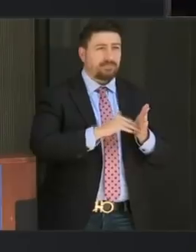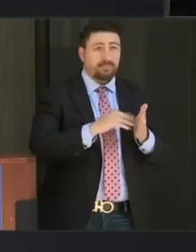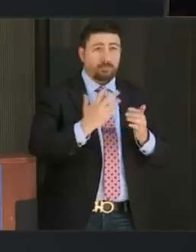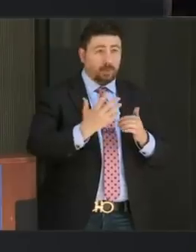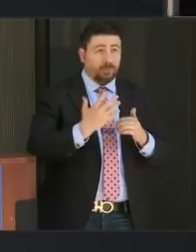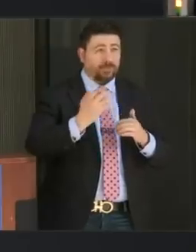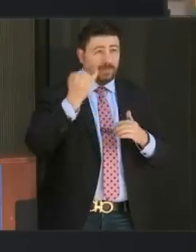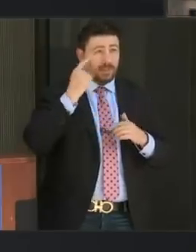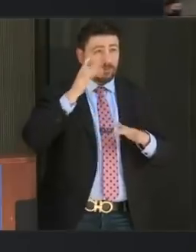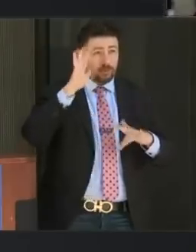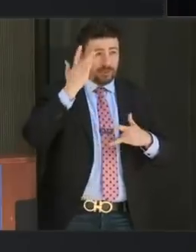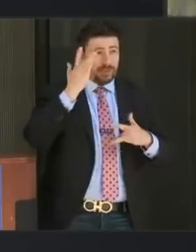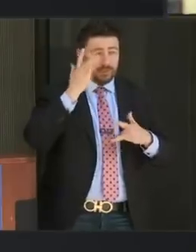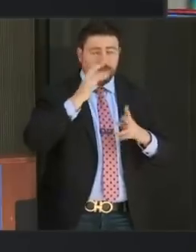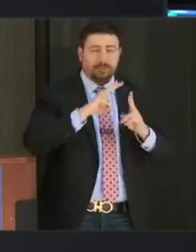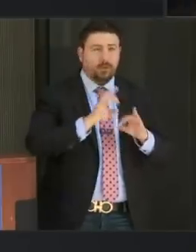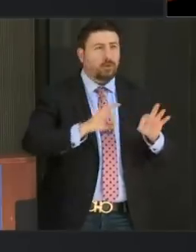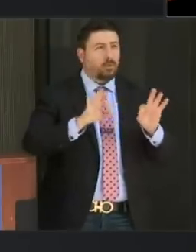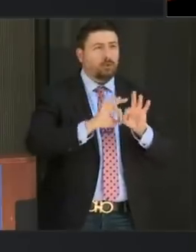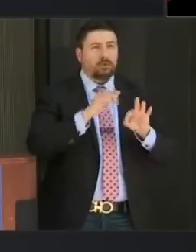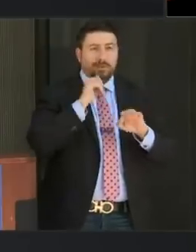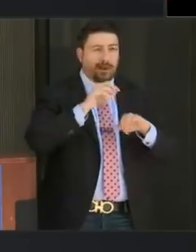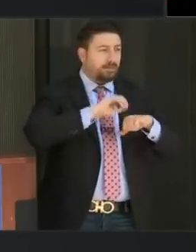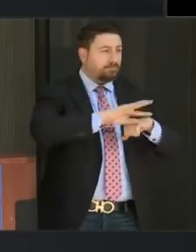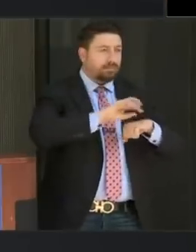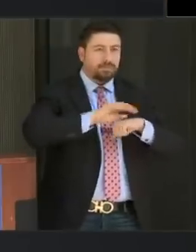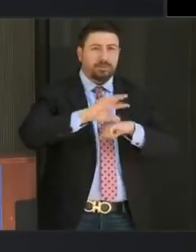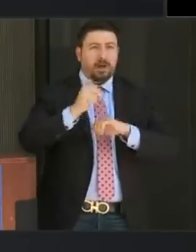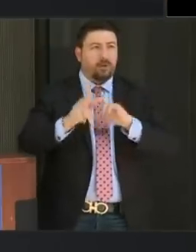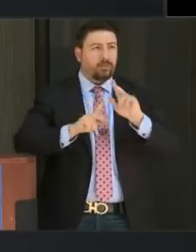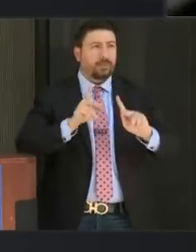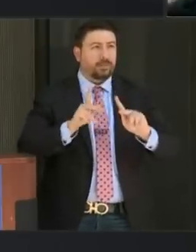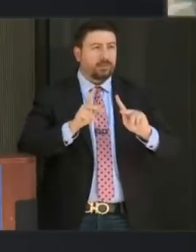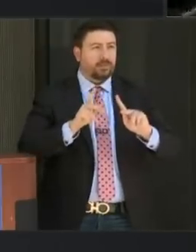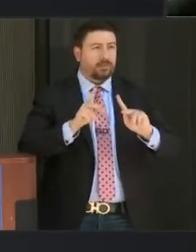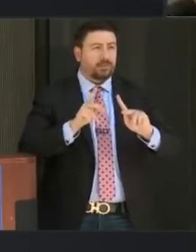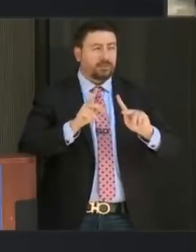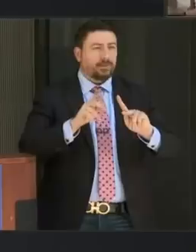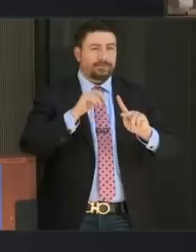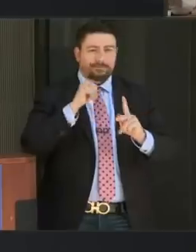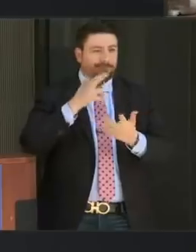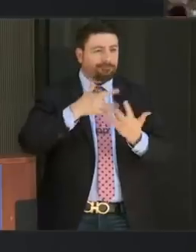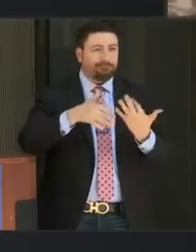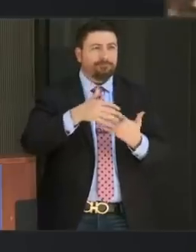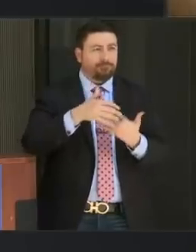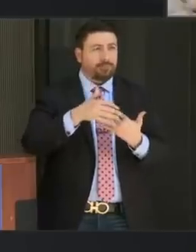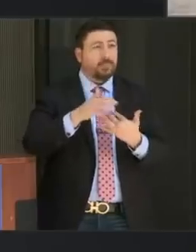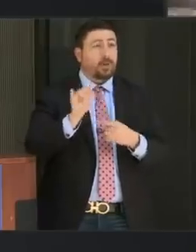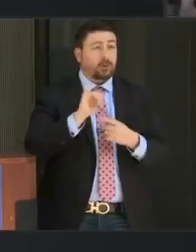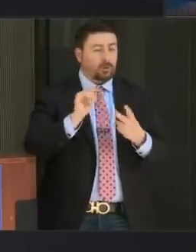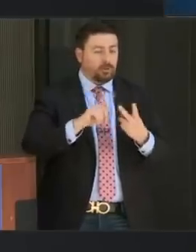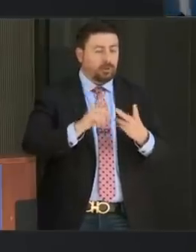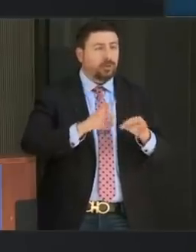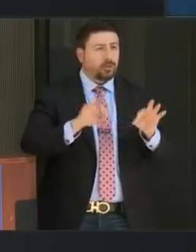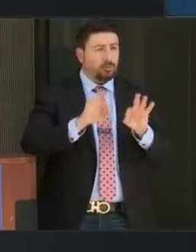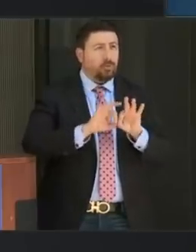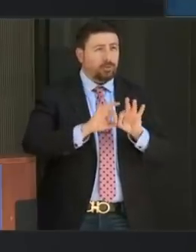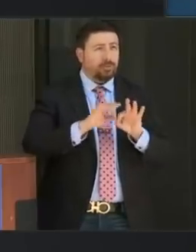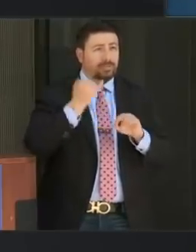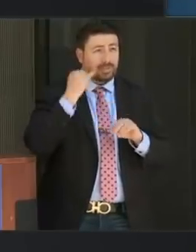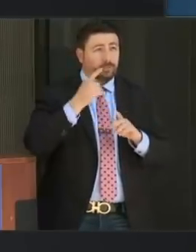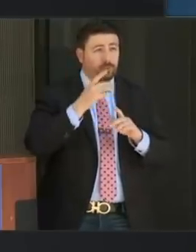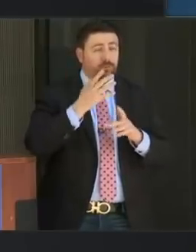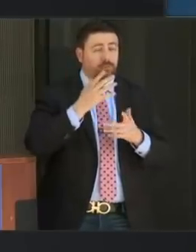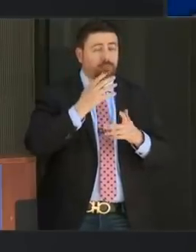that you are not exposing other people to your illness. It is also really important if you're a person who is